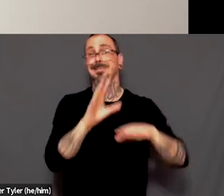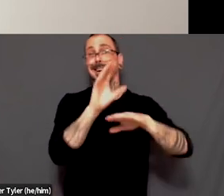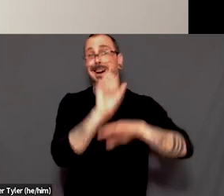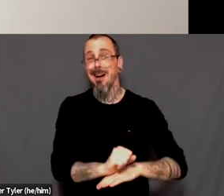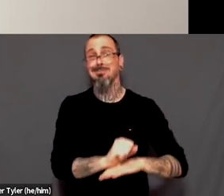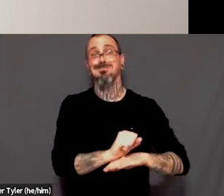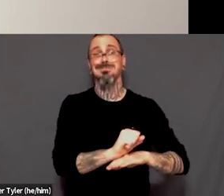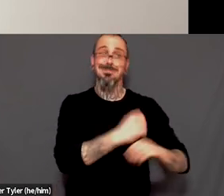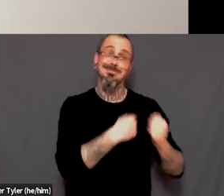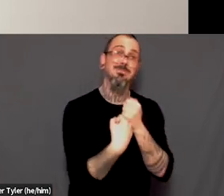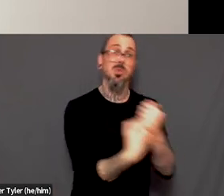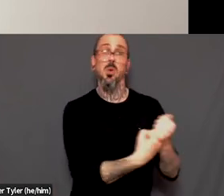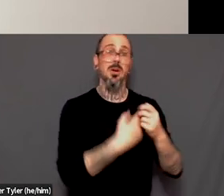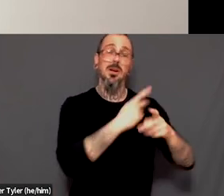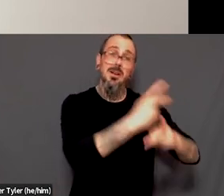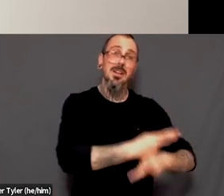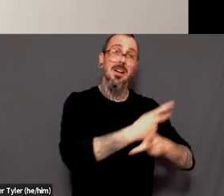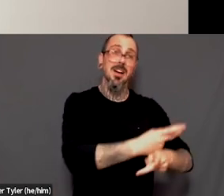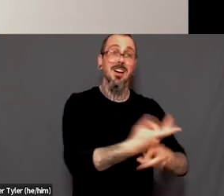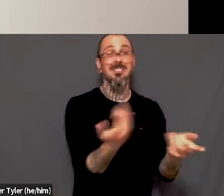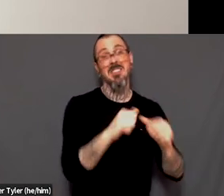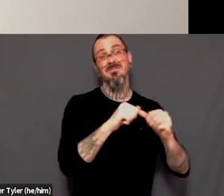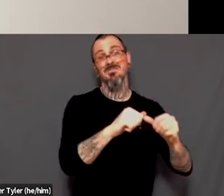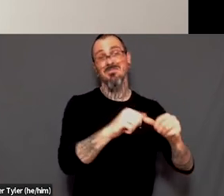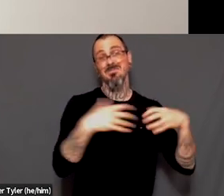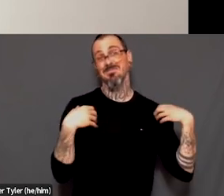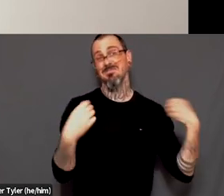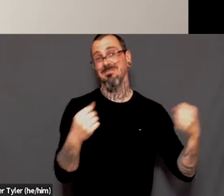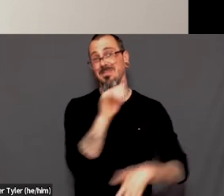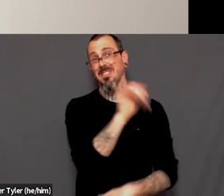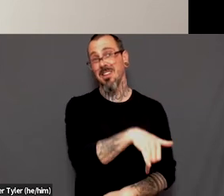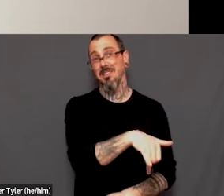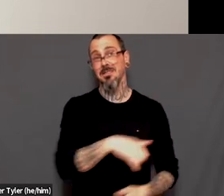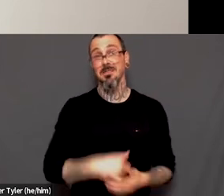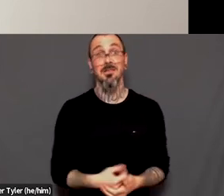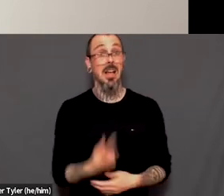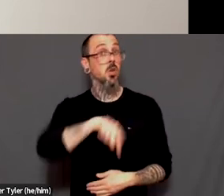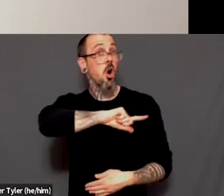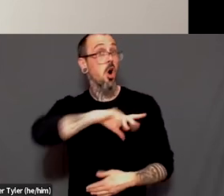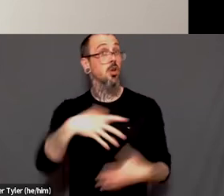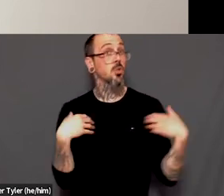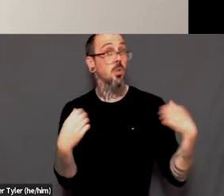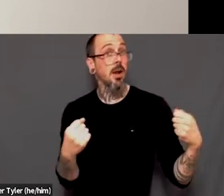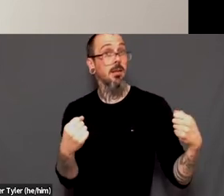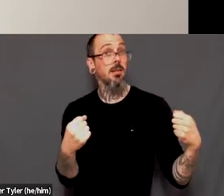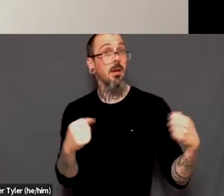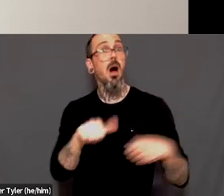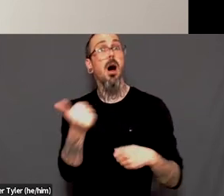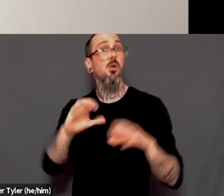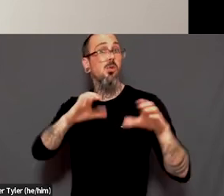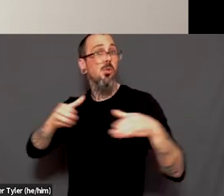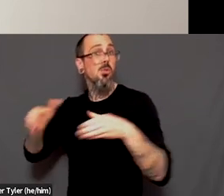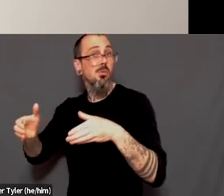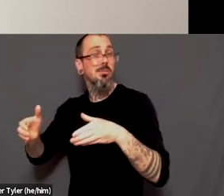gotten used to taking care of each other. Um, and I think that's it, that's a strength, you know, and I think it's true for other groups and other, you know,